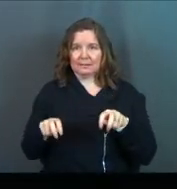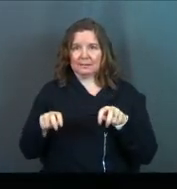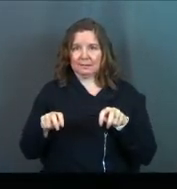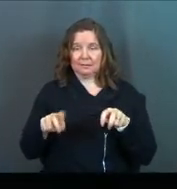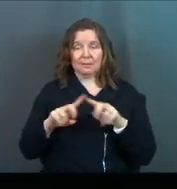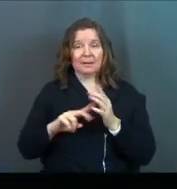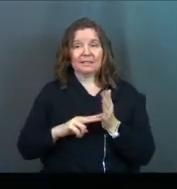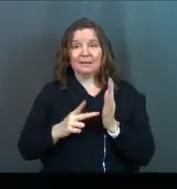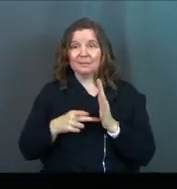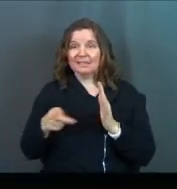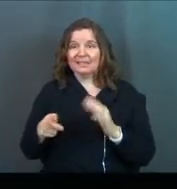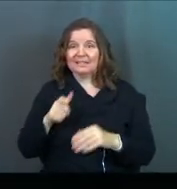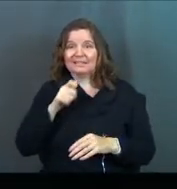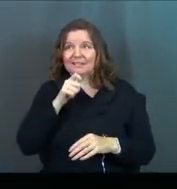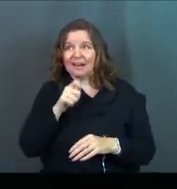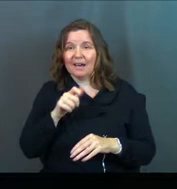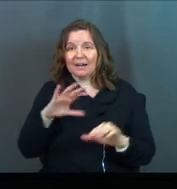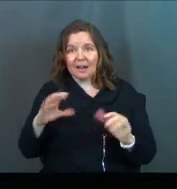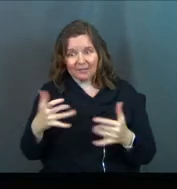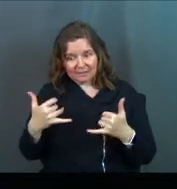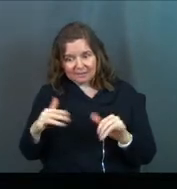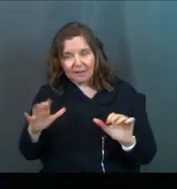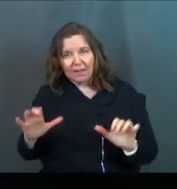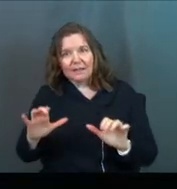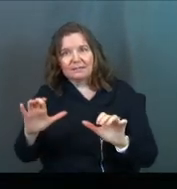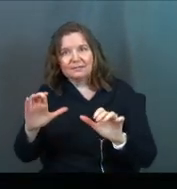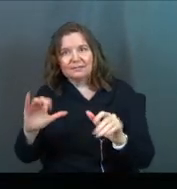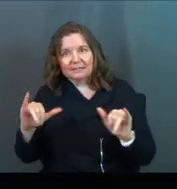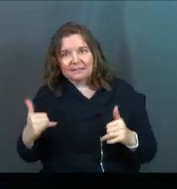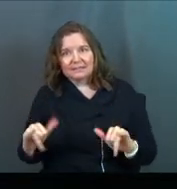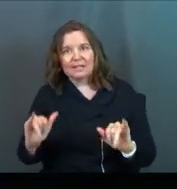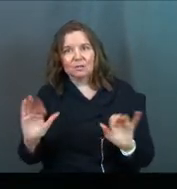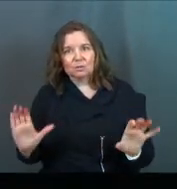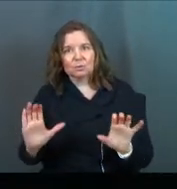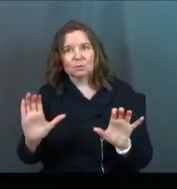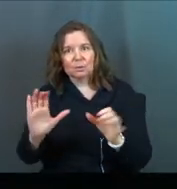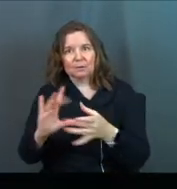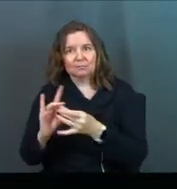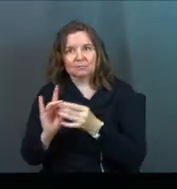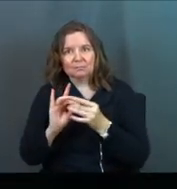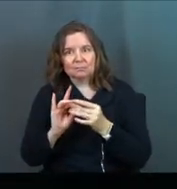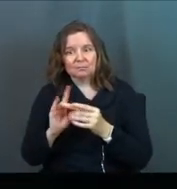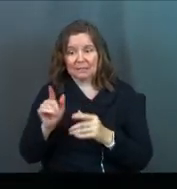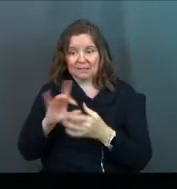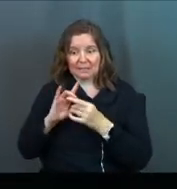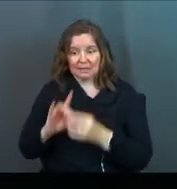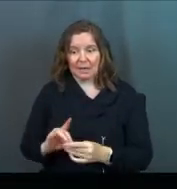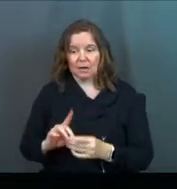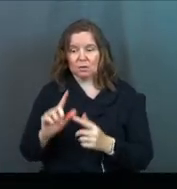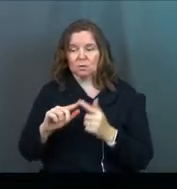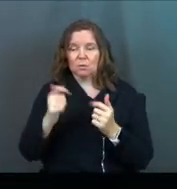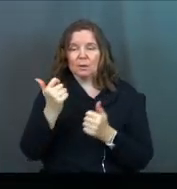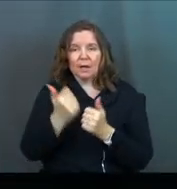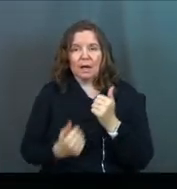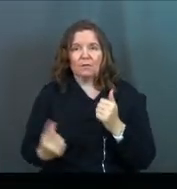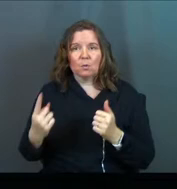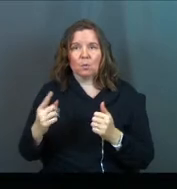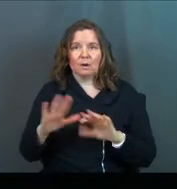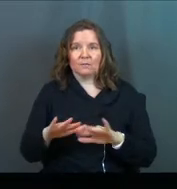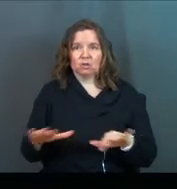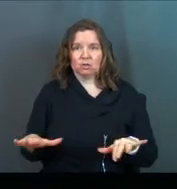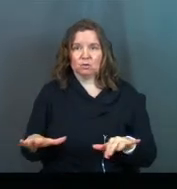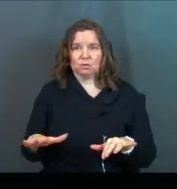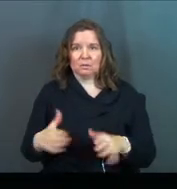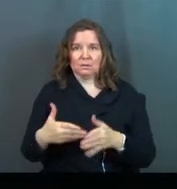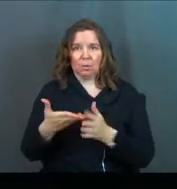it doesn't mean He's not active because He's connected. He's connected to every one of His